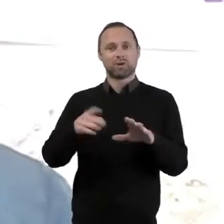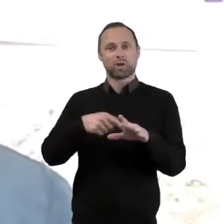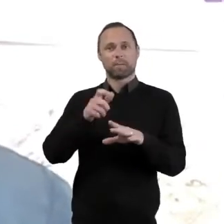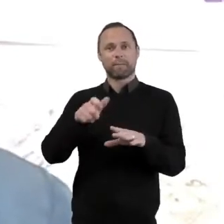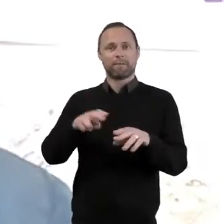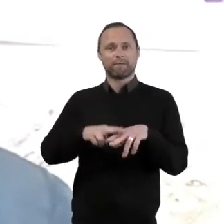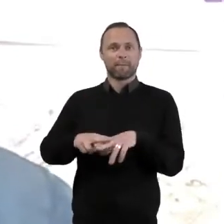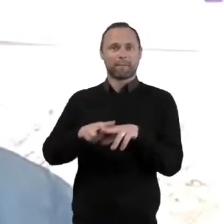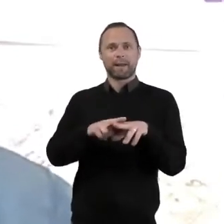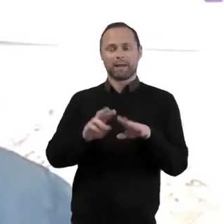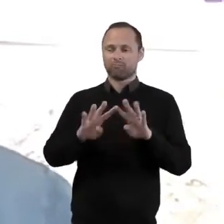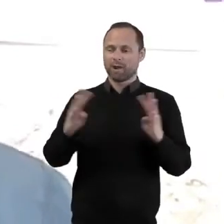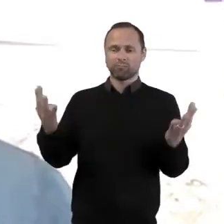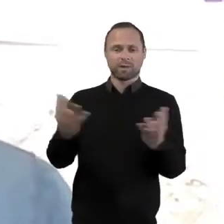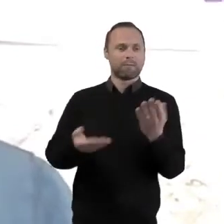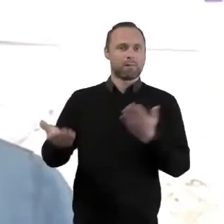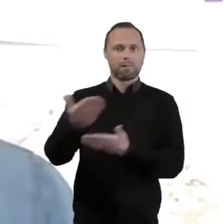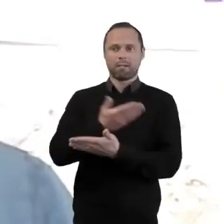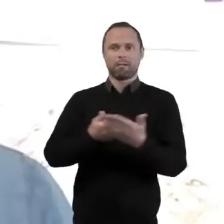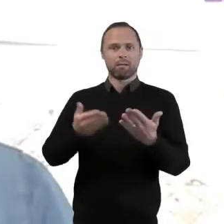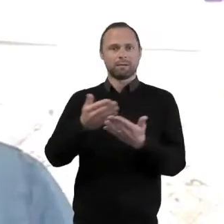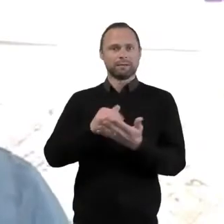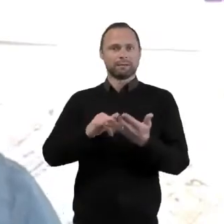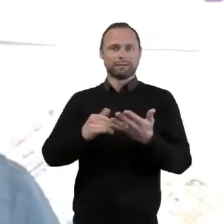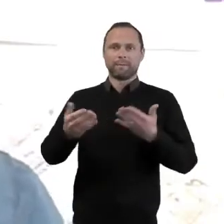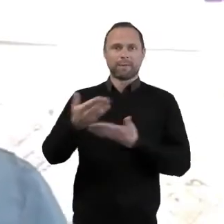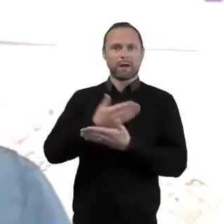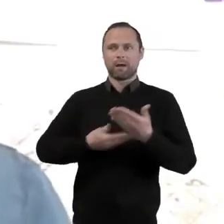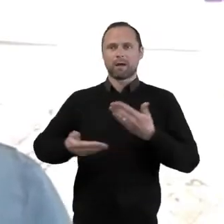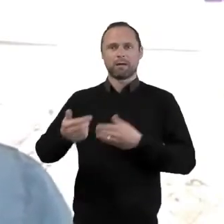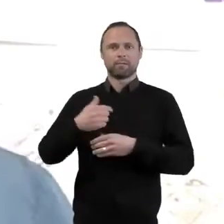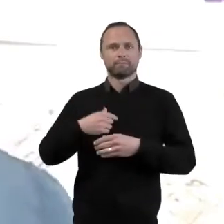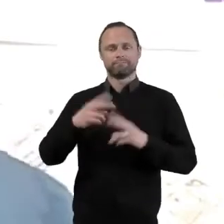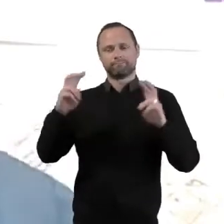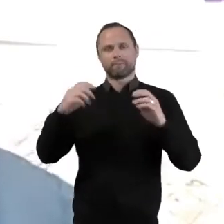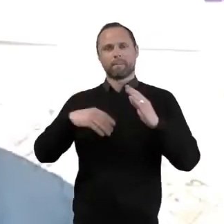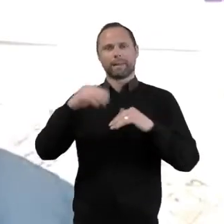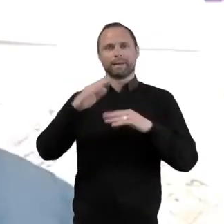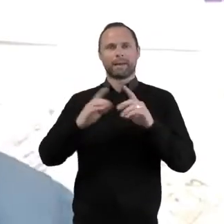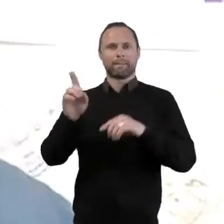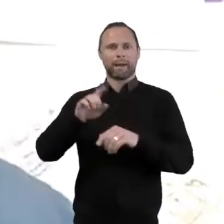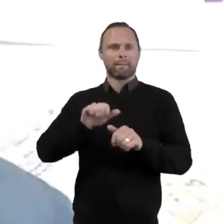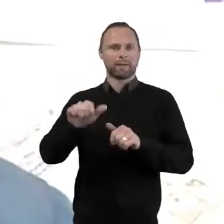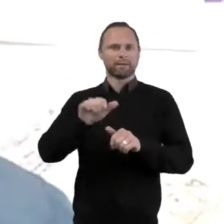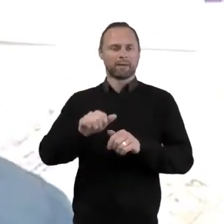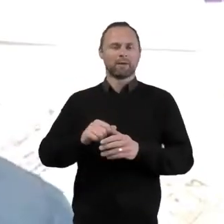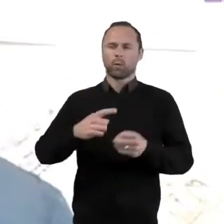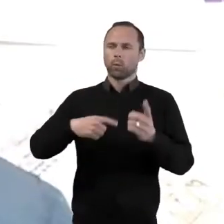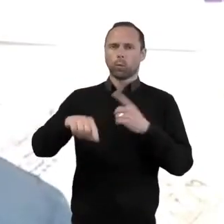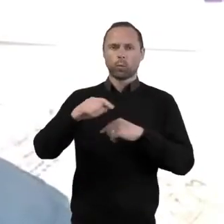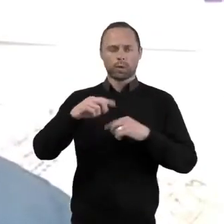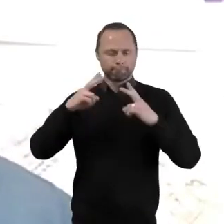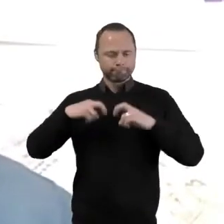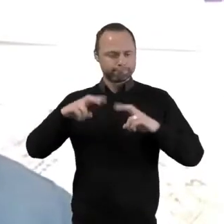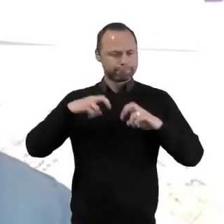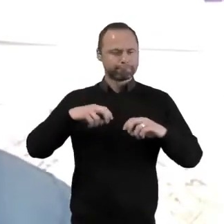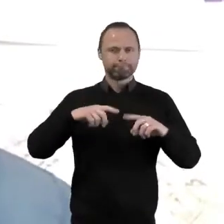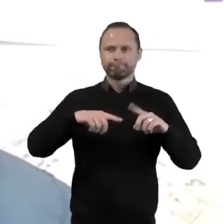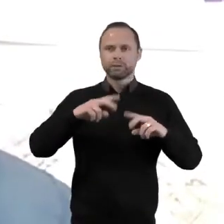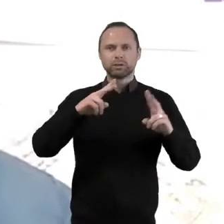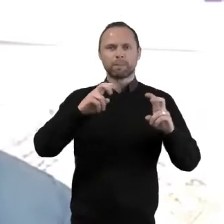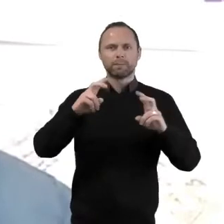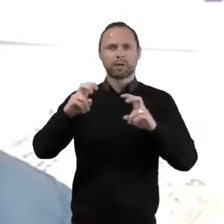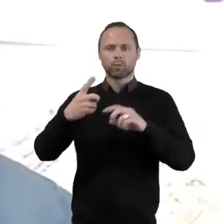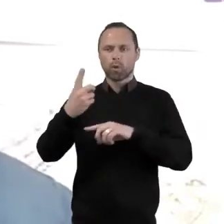Families Roundtable Seminar, Building Back Better. We'll be exploring this subject over the next hour